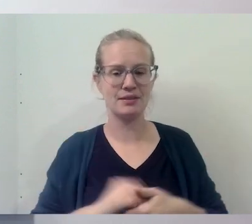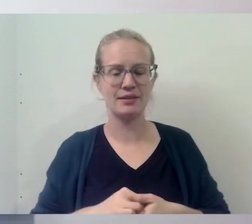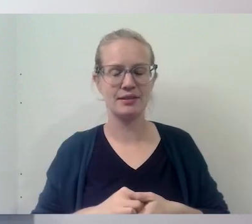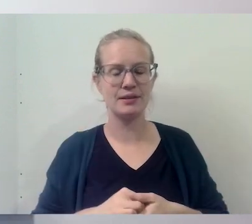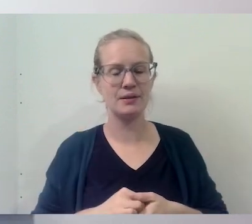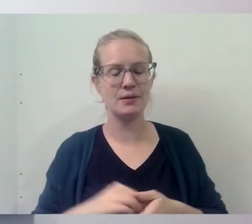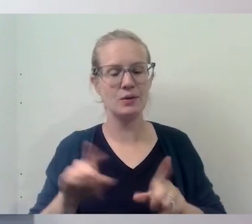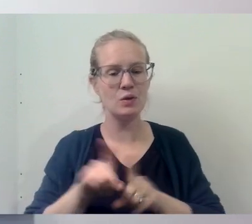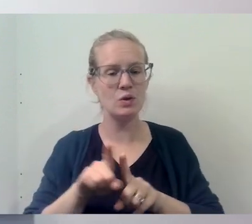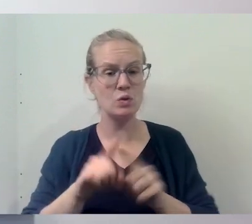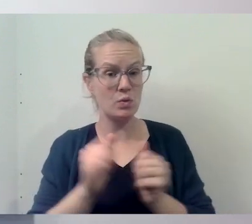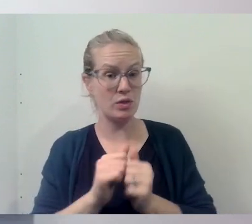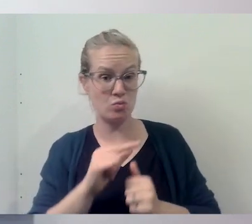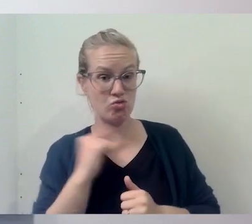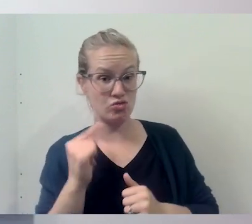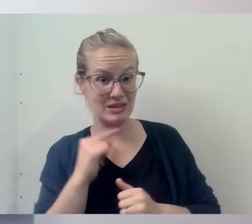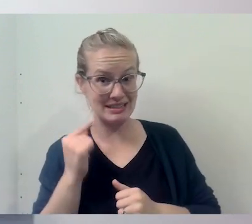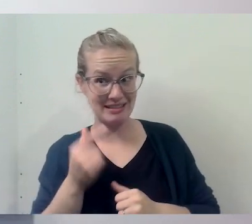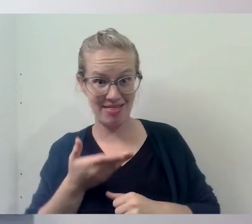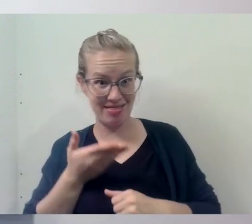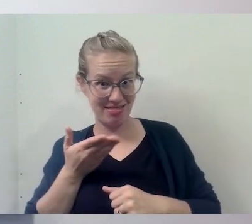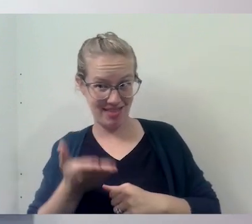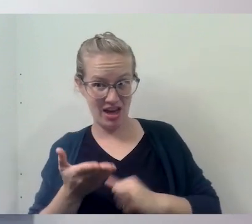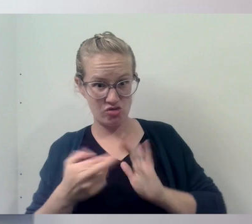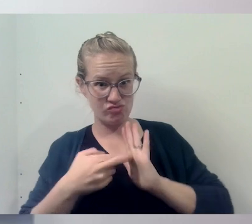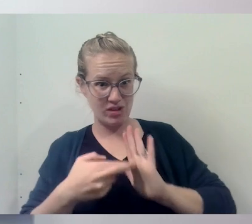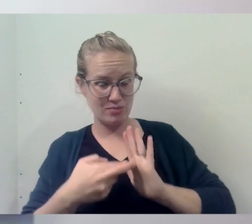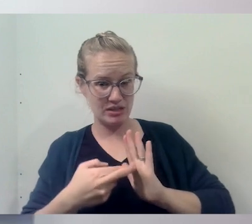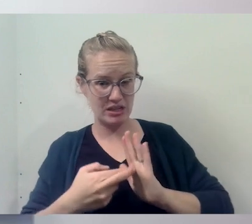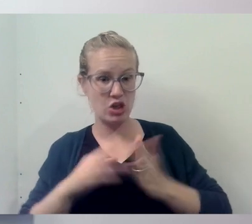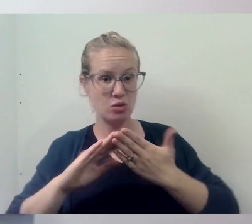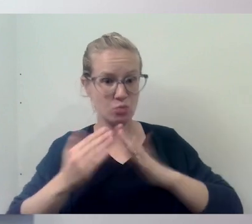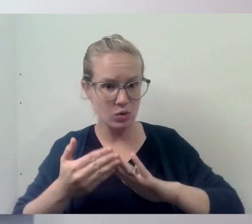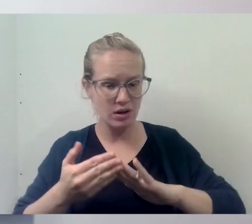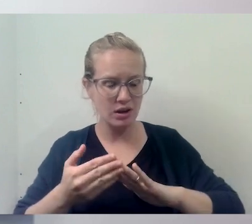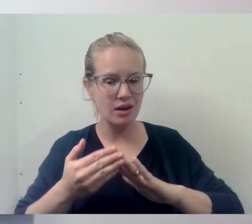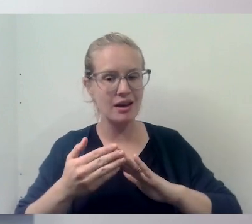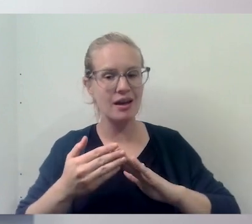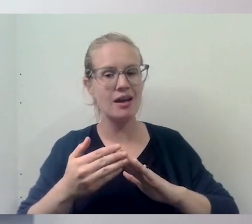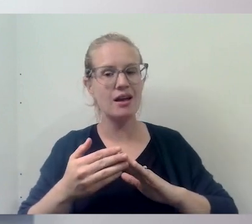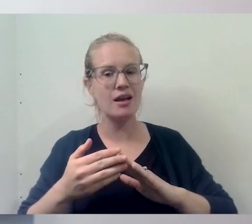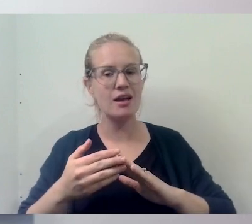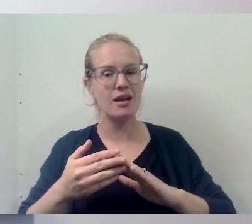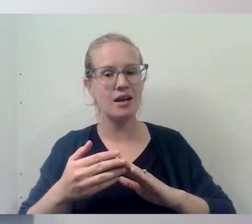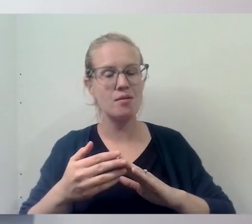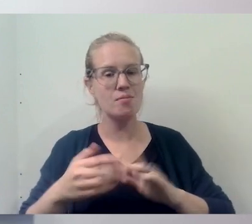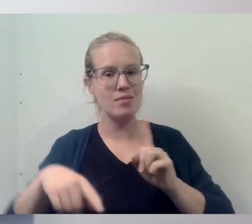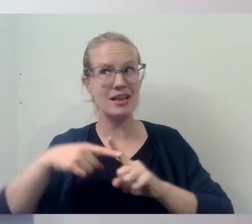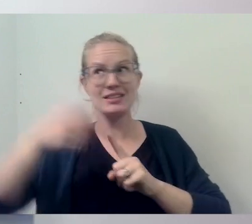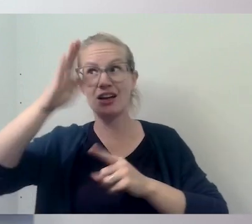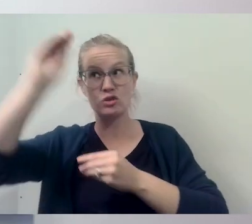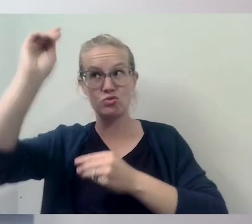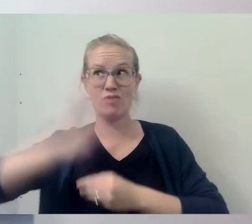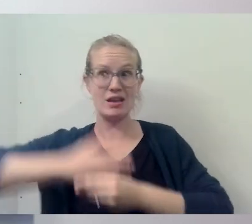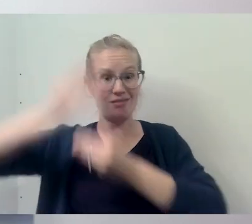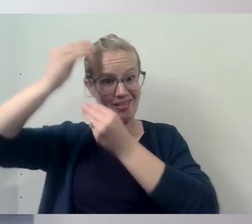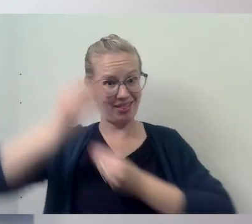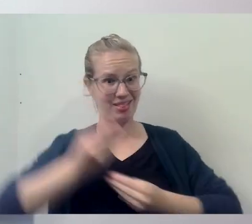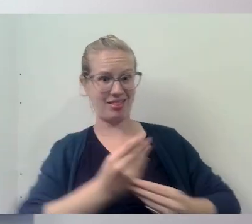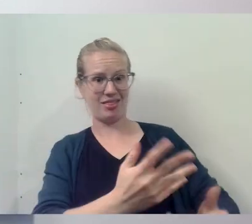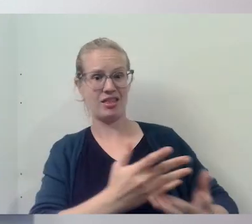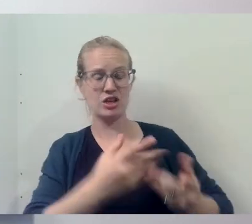with the priest there representing both the community and being the channel of God's grace in the